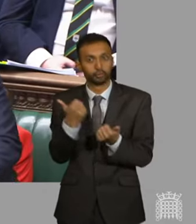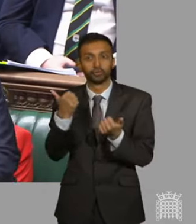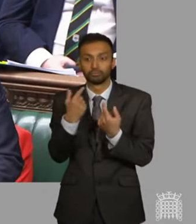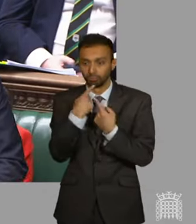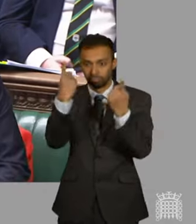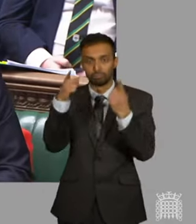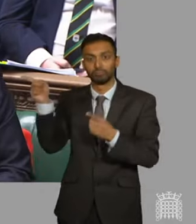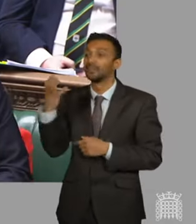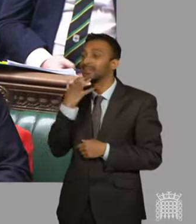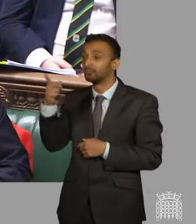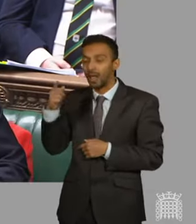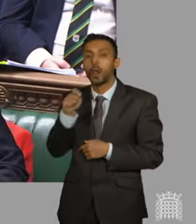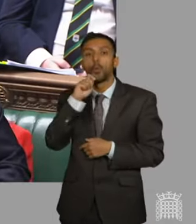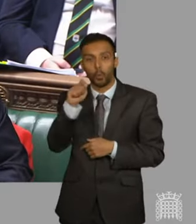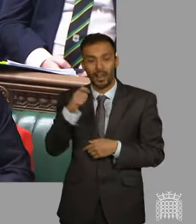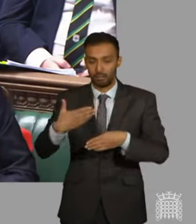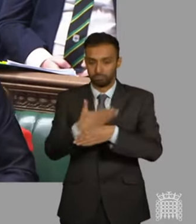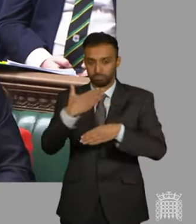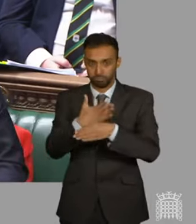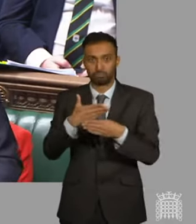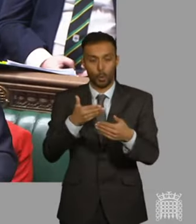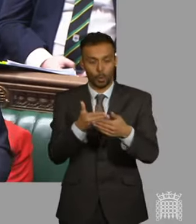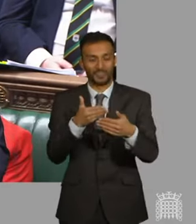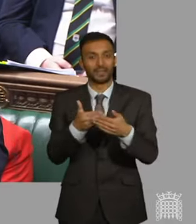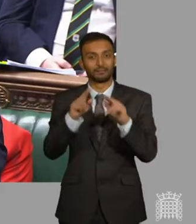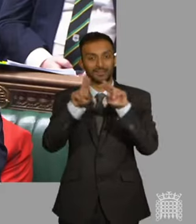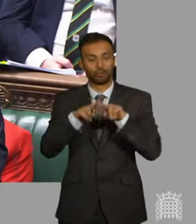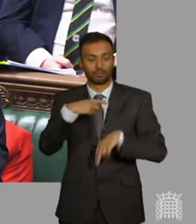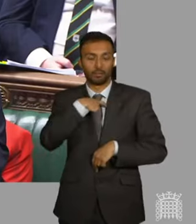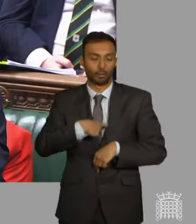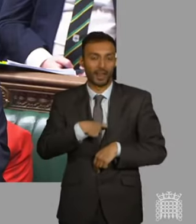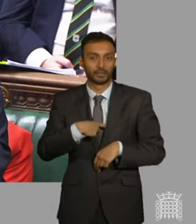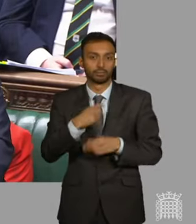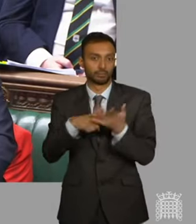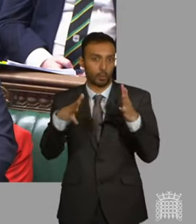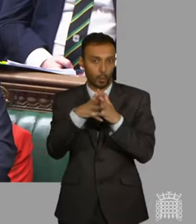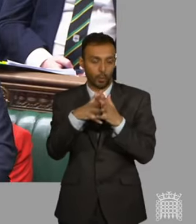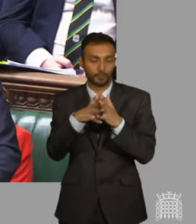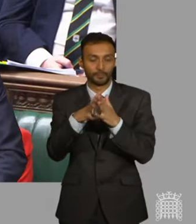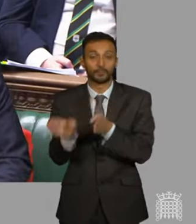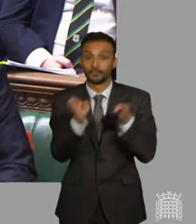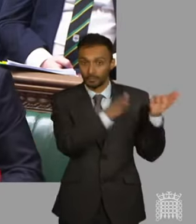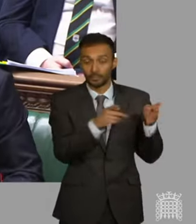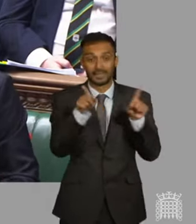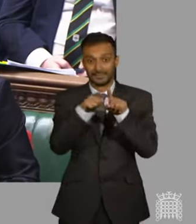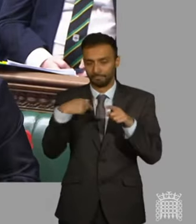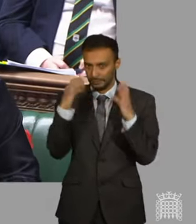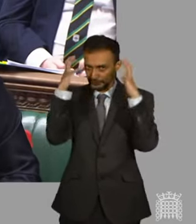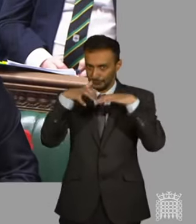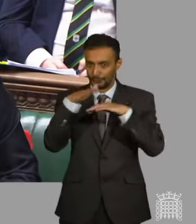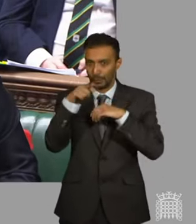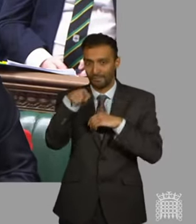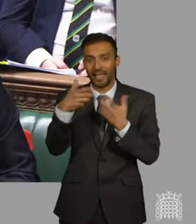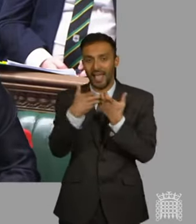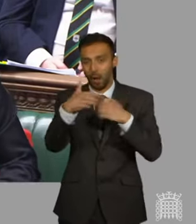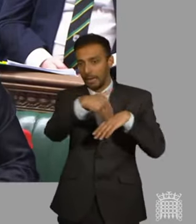But we are also deeply concerned about the impact on civilian population in Gaza. That's why we've trebled the amount of aid that we